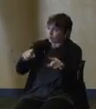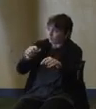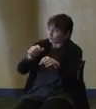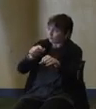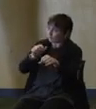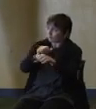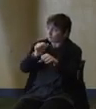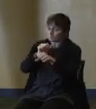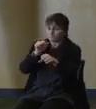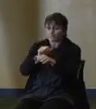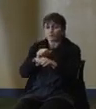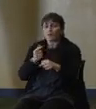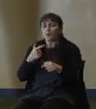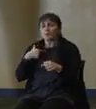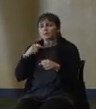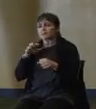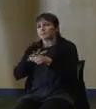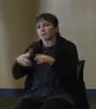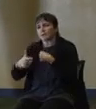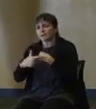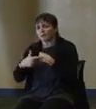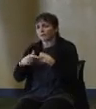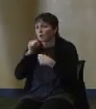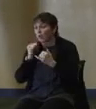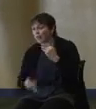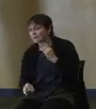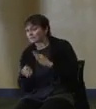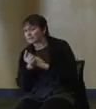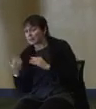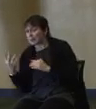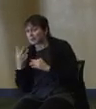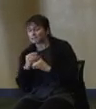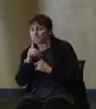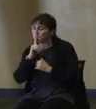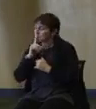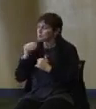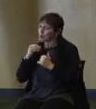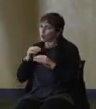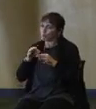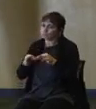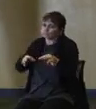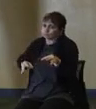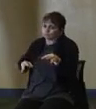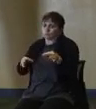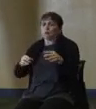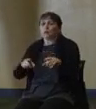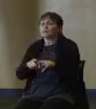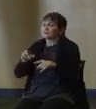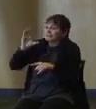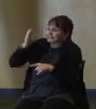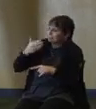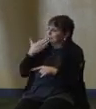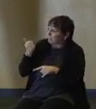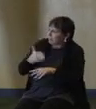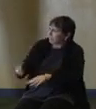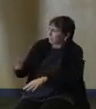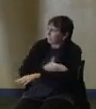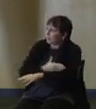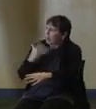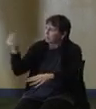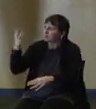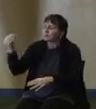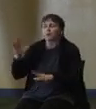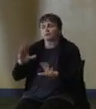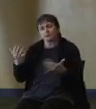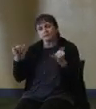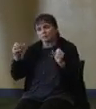time. Make sure that you have your phone charged. I know the weather looks better. It is still cold. It is still icy. Just please